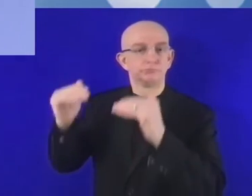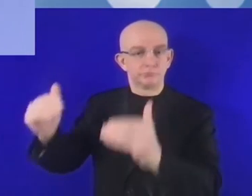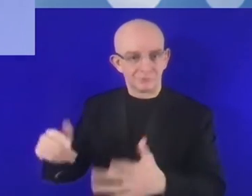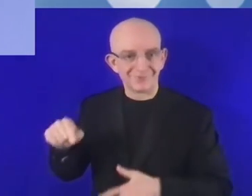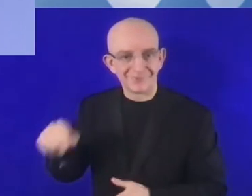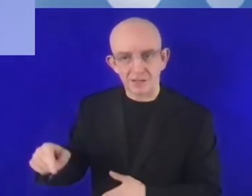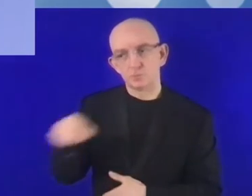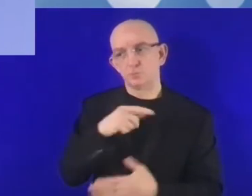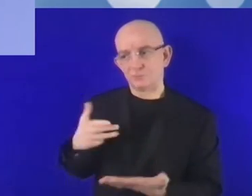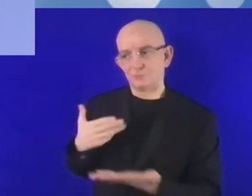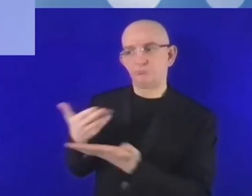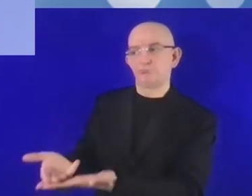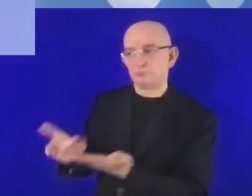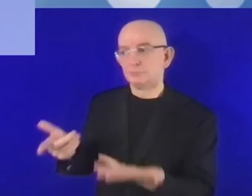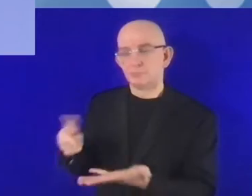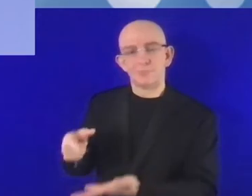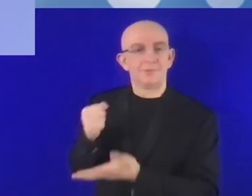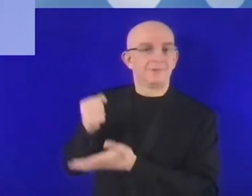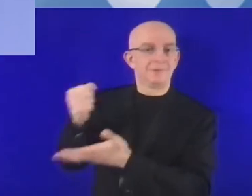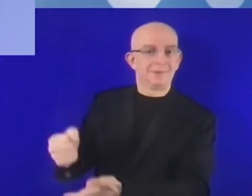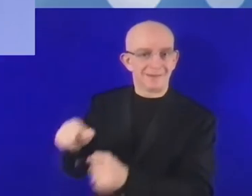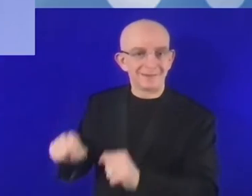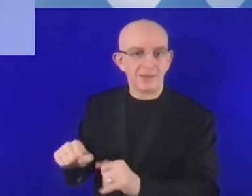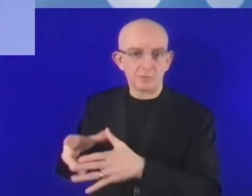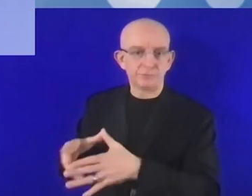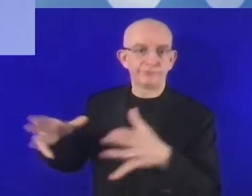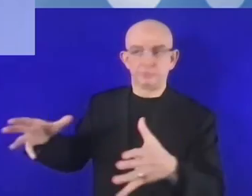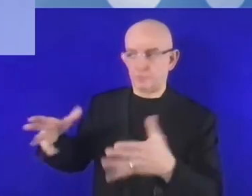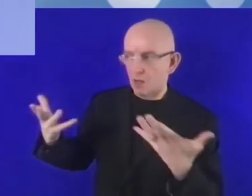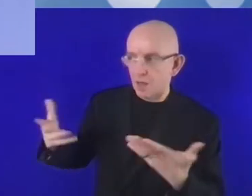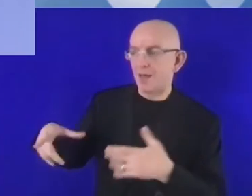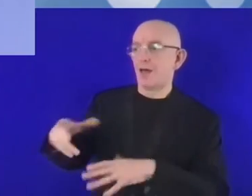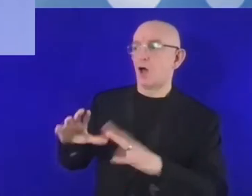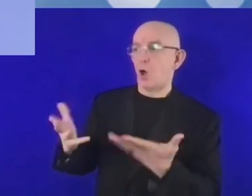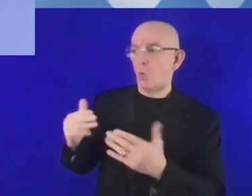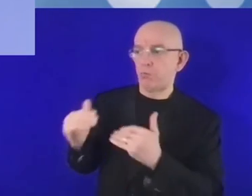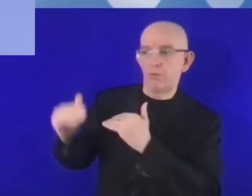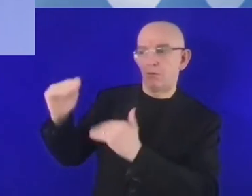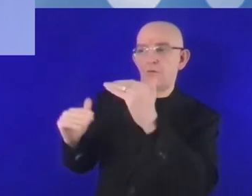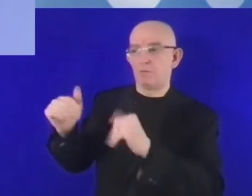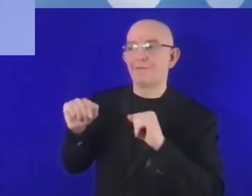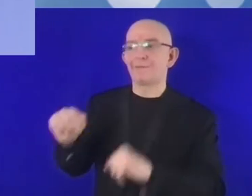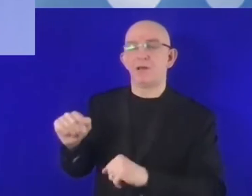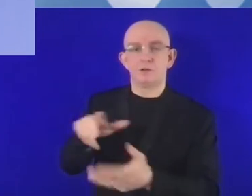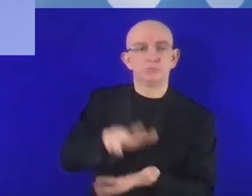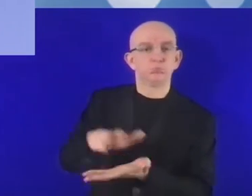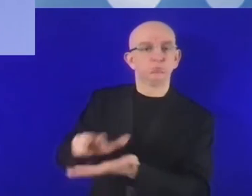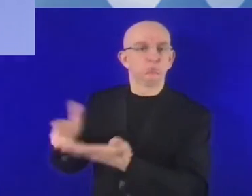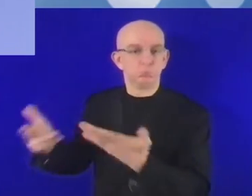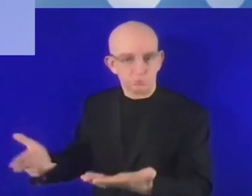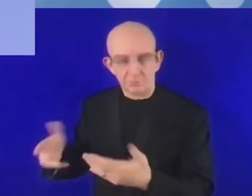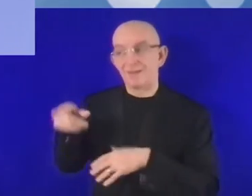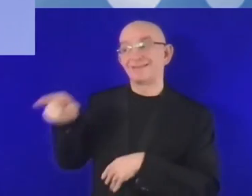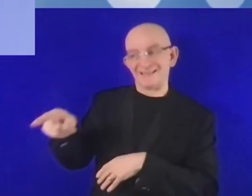address critical, such as the bottleneck, for example, in registration, certification of